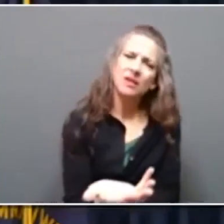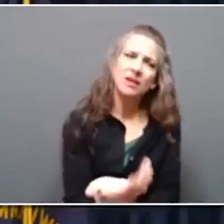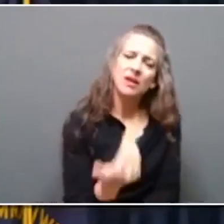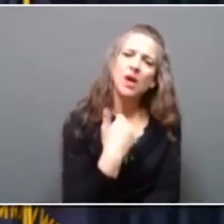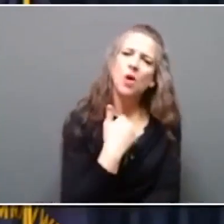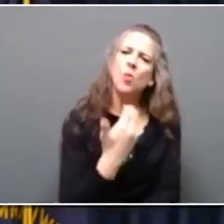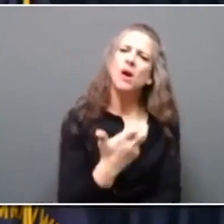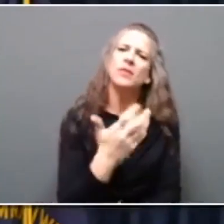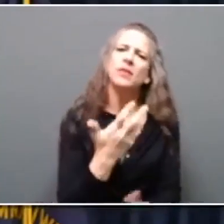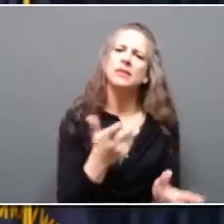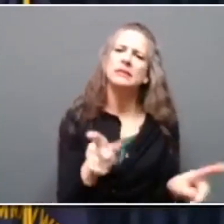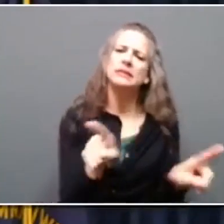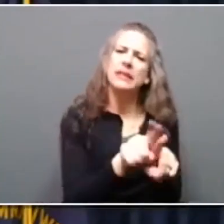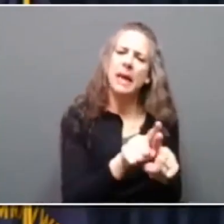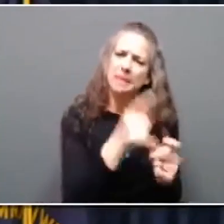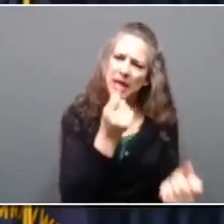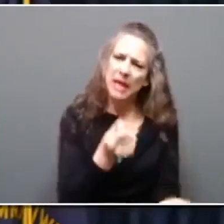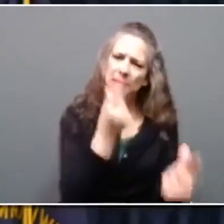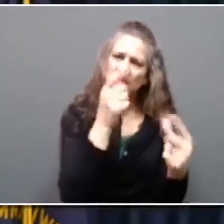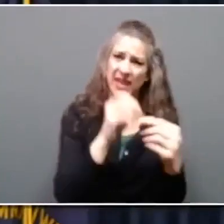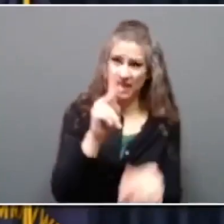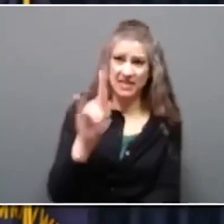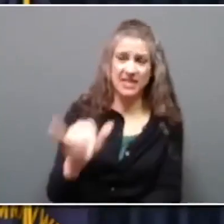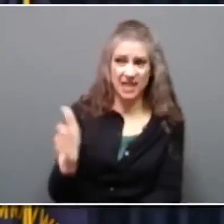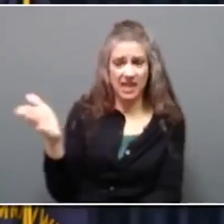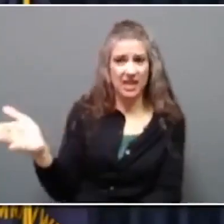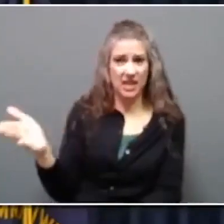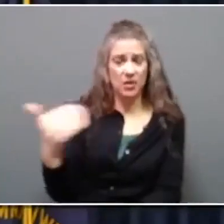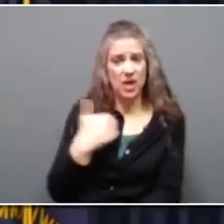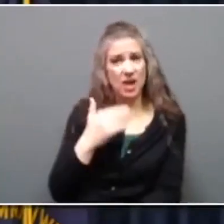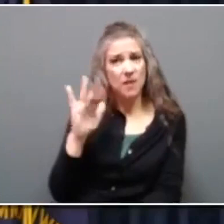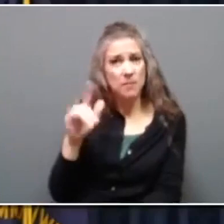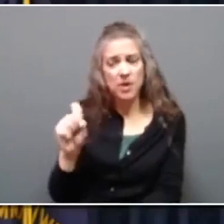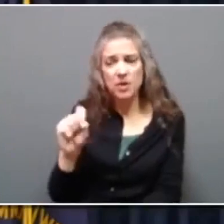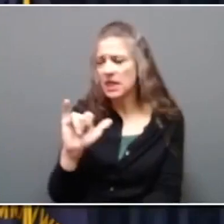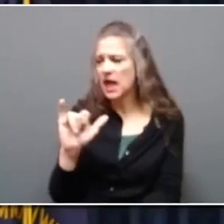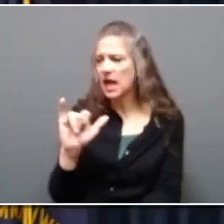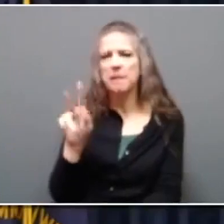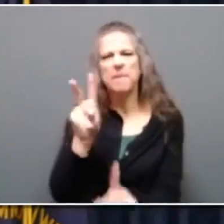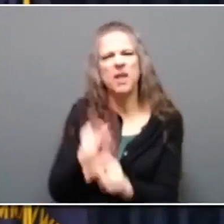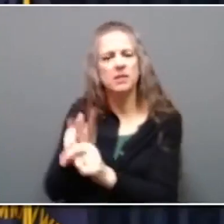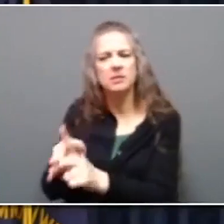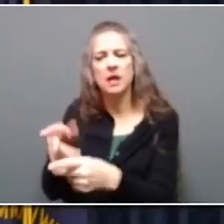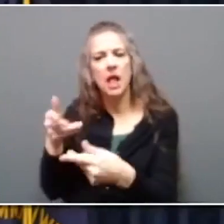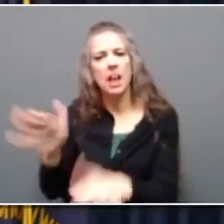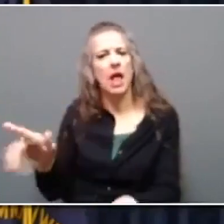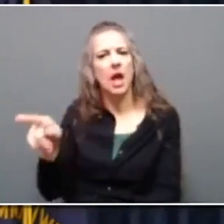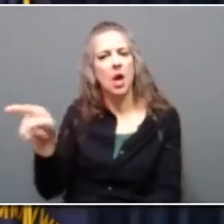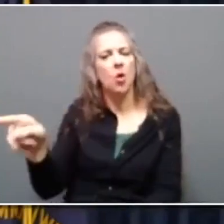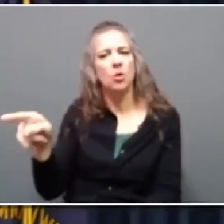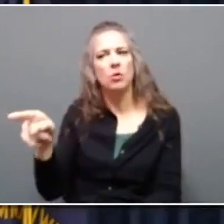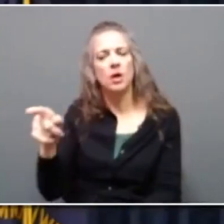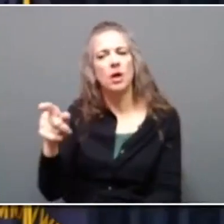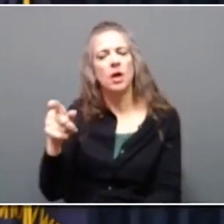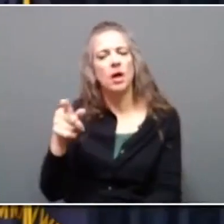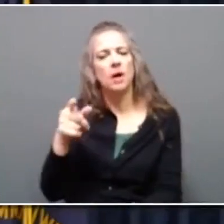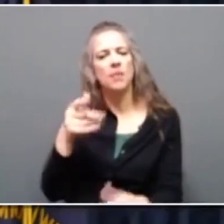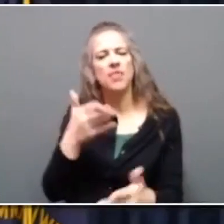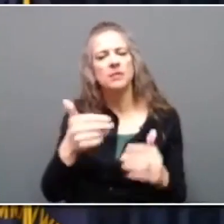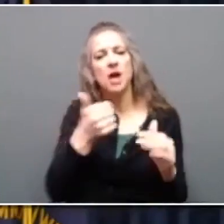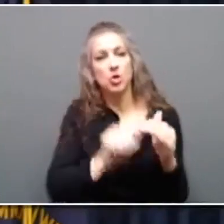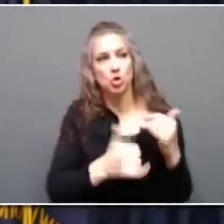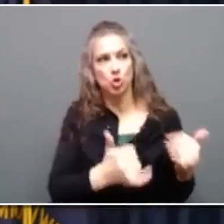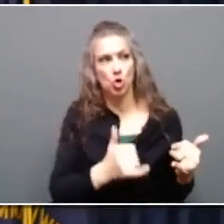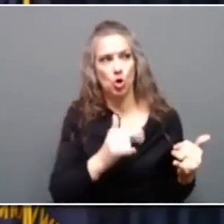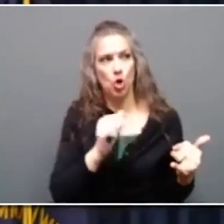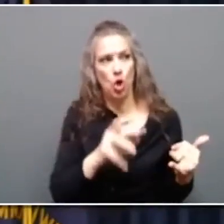here in Kentucky with some bills we have coming through, like allowing exceptions under our current law for rape and incest. I mean, those